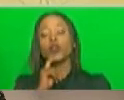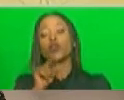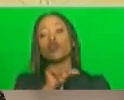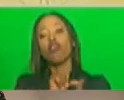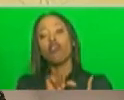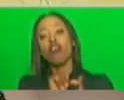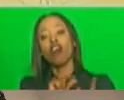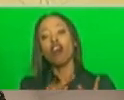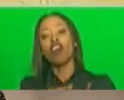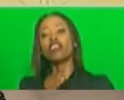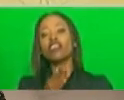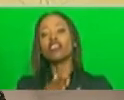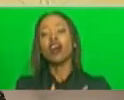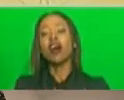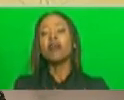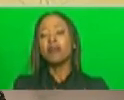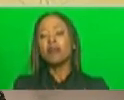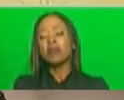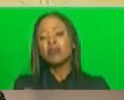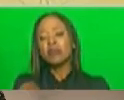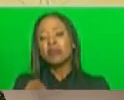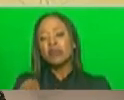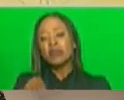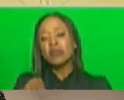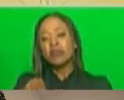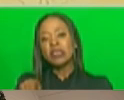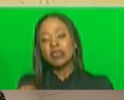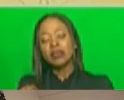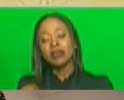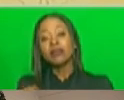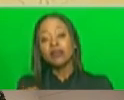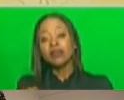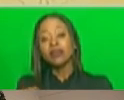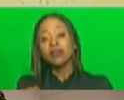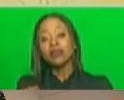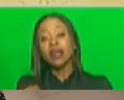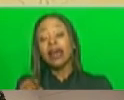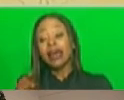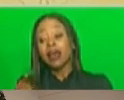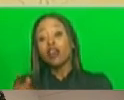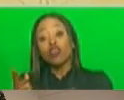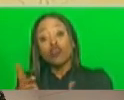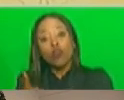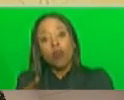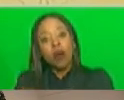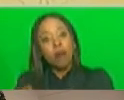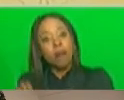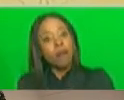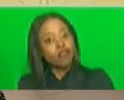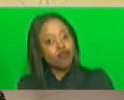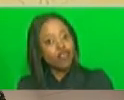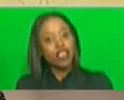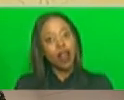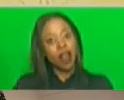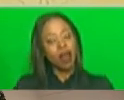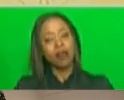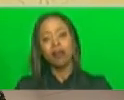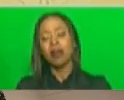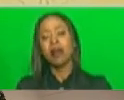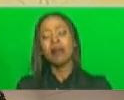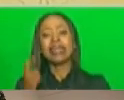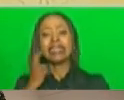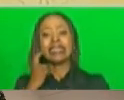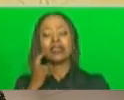gallipirimi are commonly sold by street vendors and hawkers to